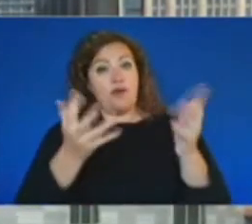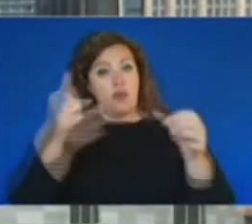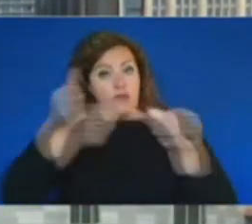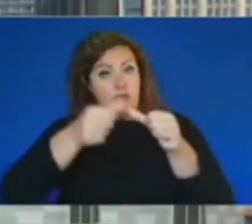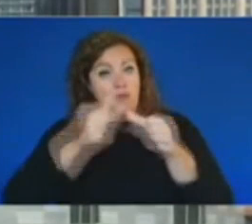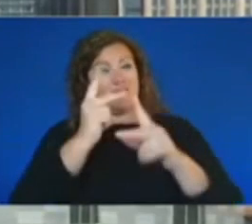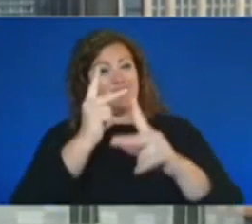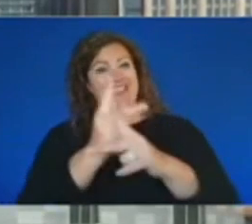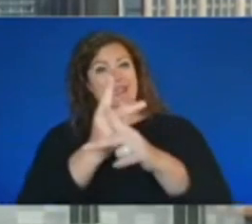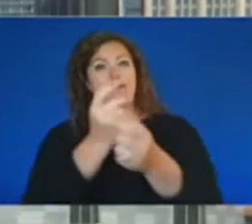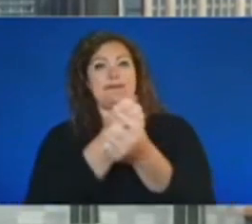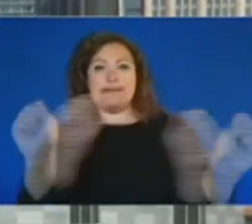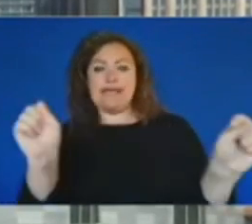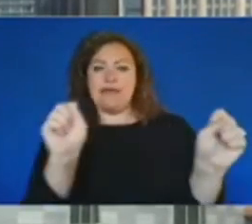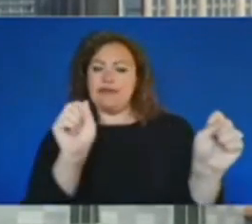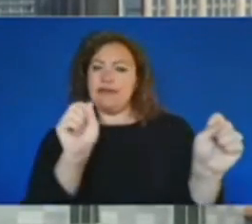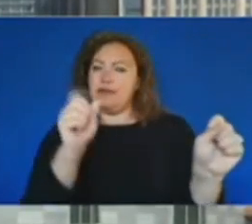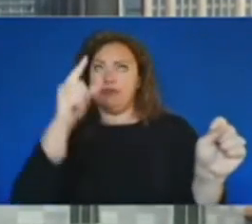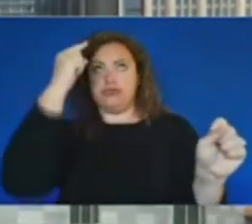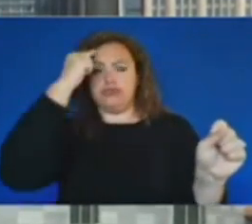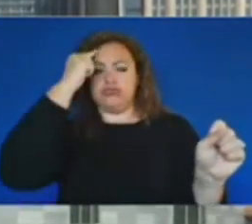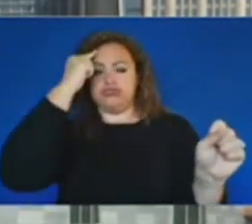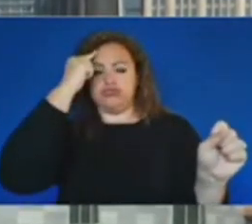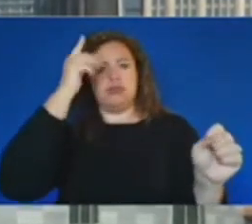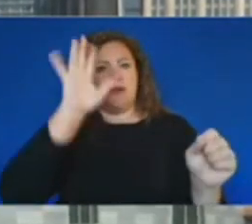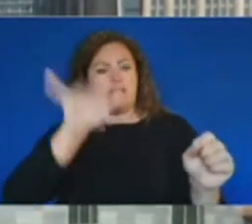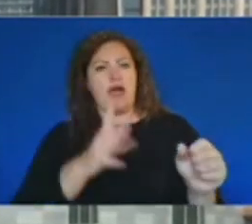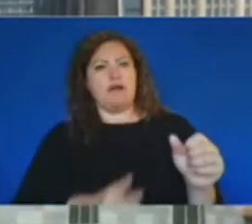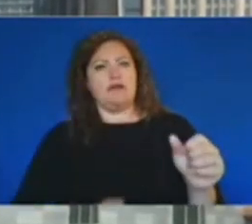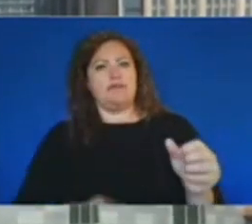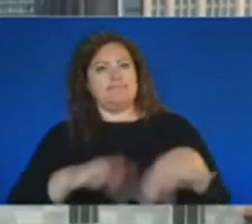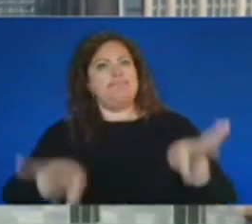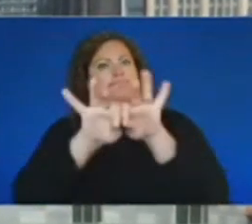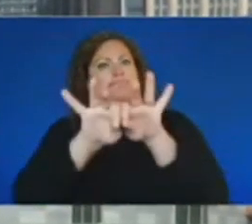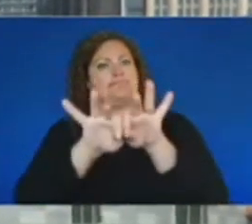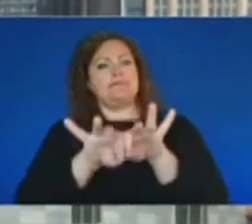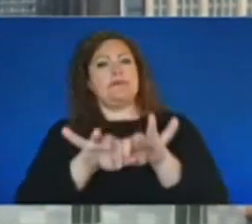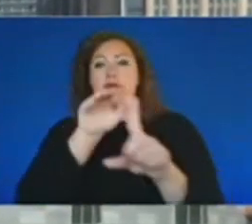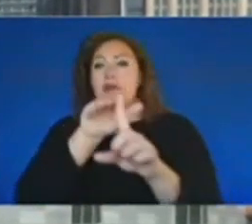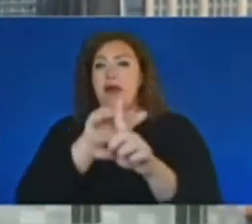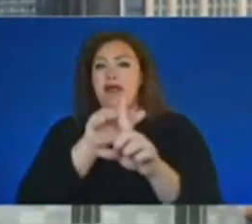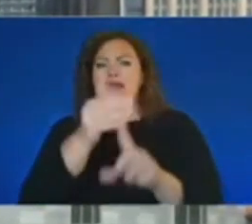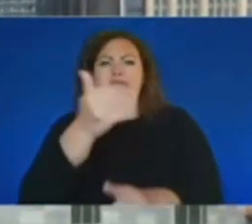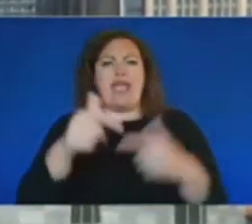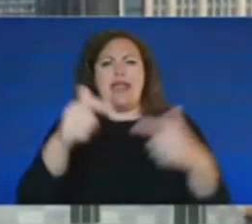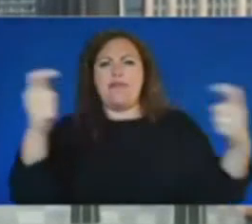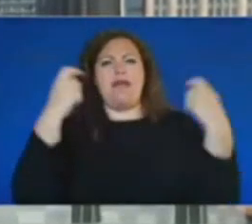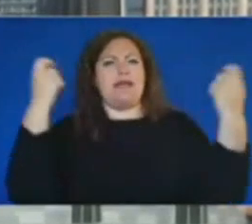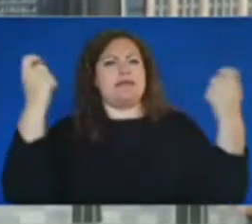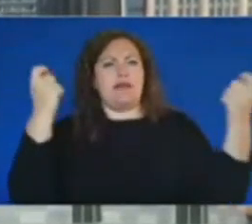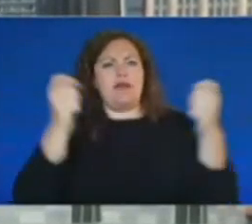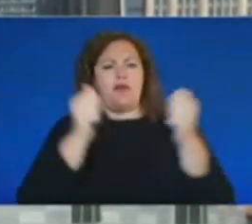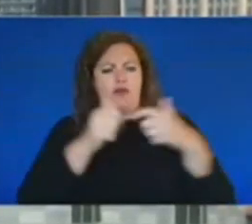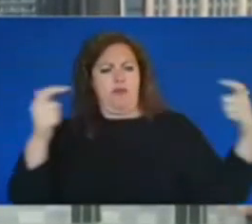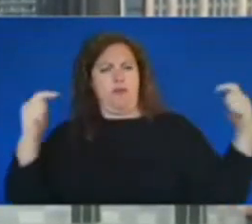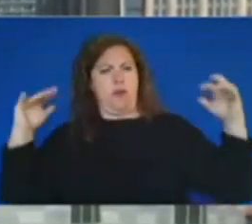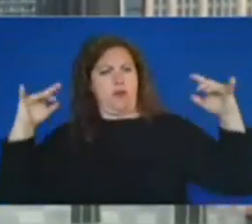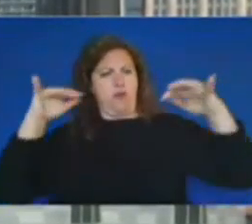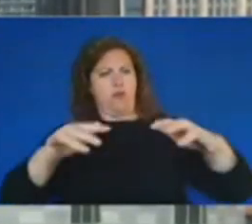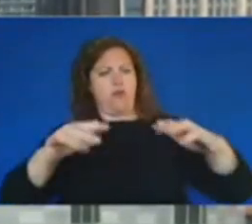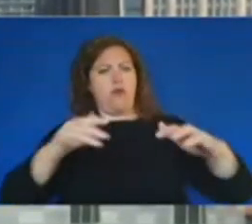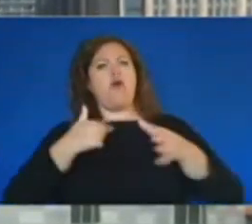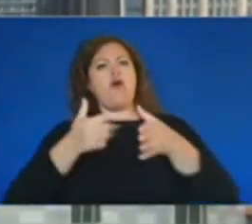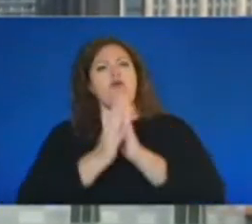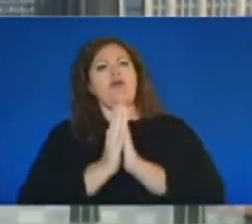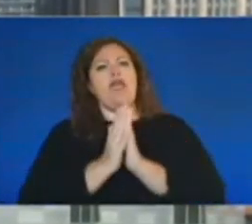safety top of mind. Now, as a few reminders, with any big celebration that garner large crowds, we ask individuals